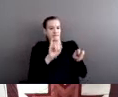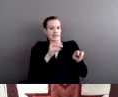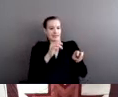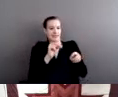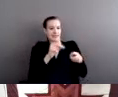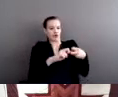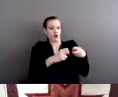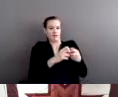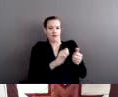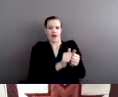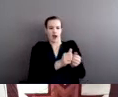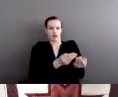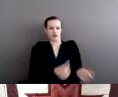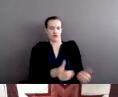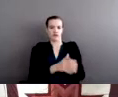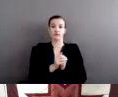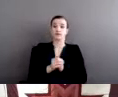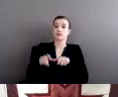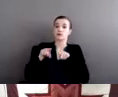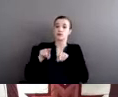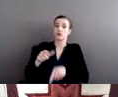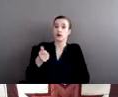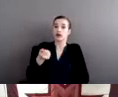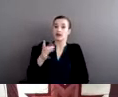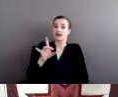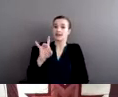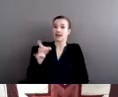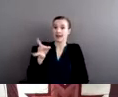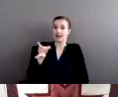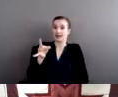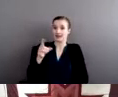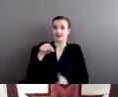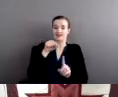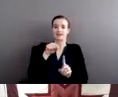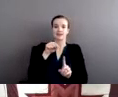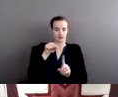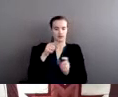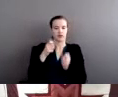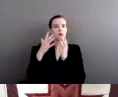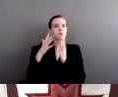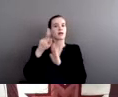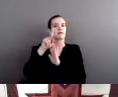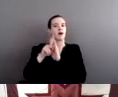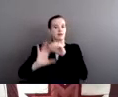1880s, there were overt policies of extermination and war.